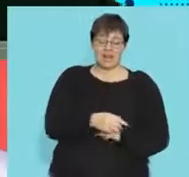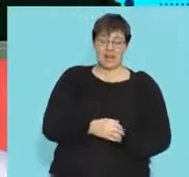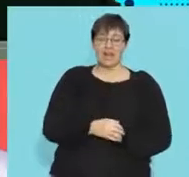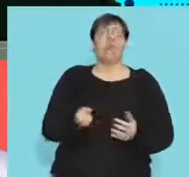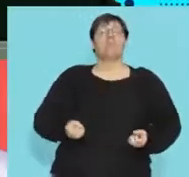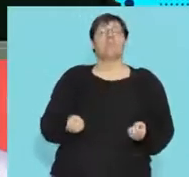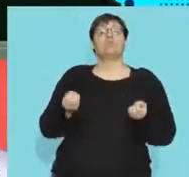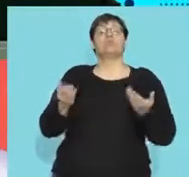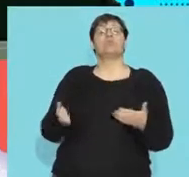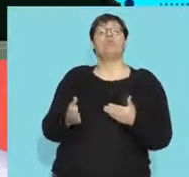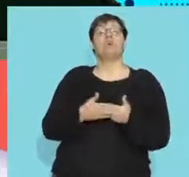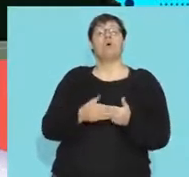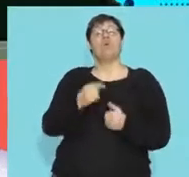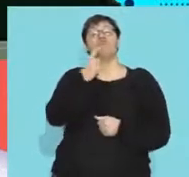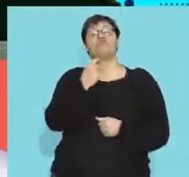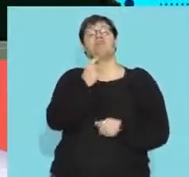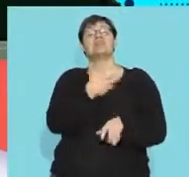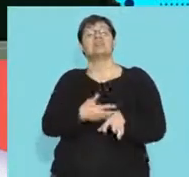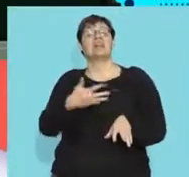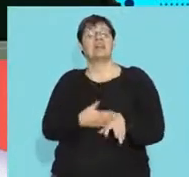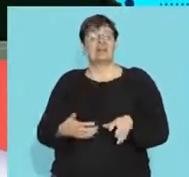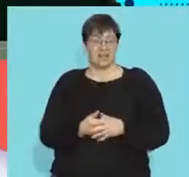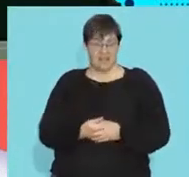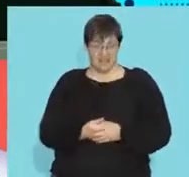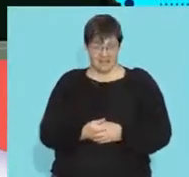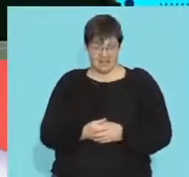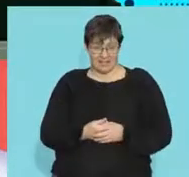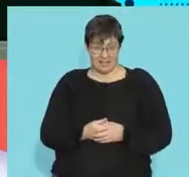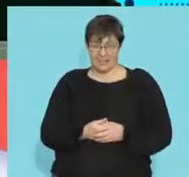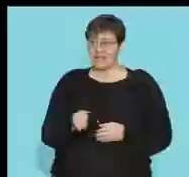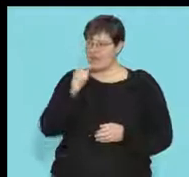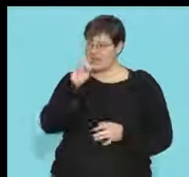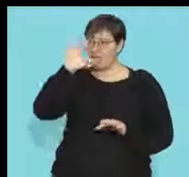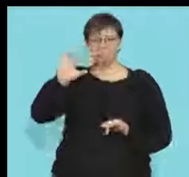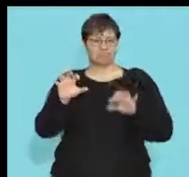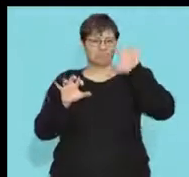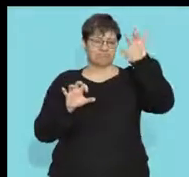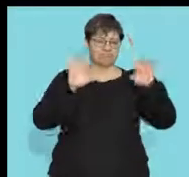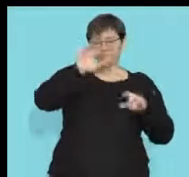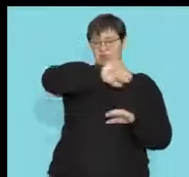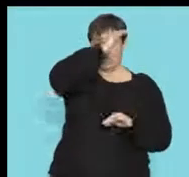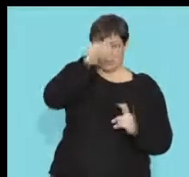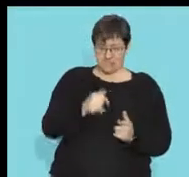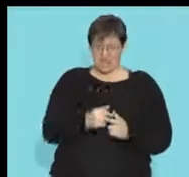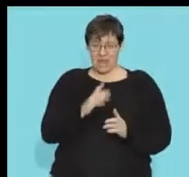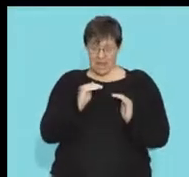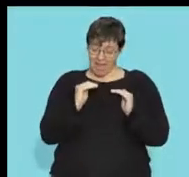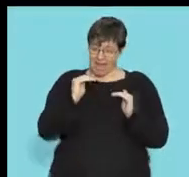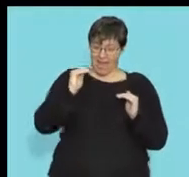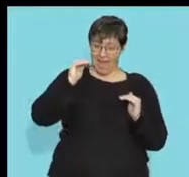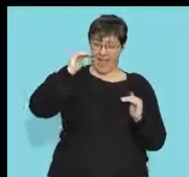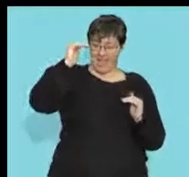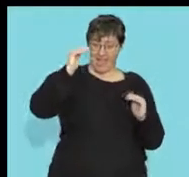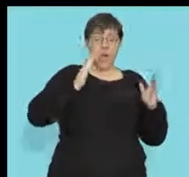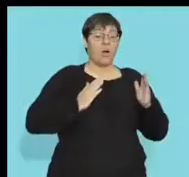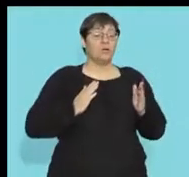says produce more red blood cells how do you see this guy is climbing the mountain or whatever so as soon